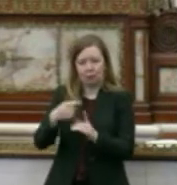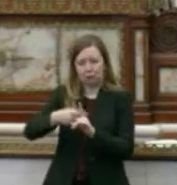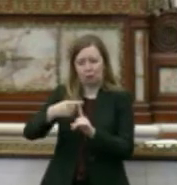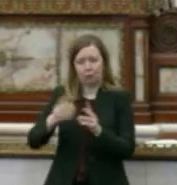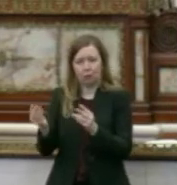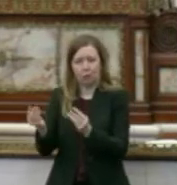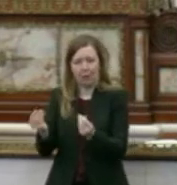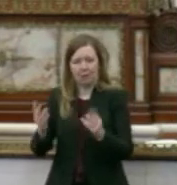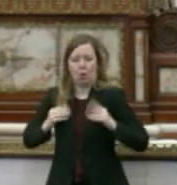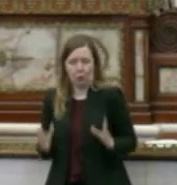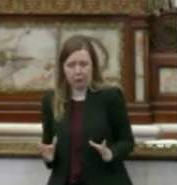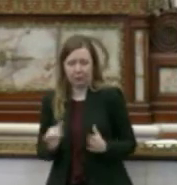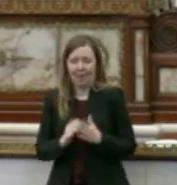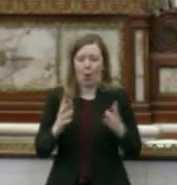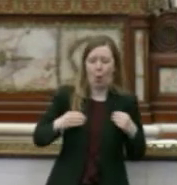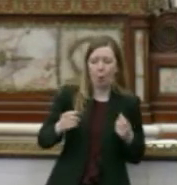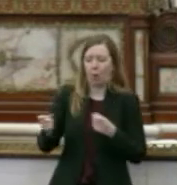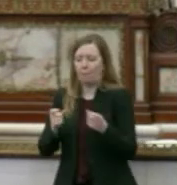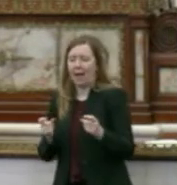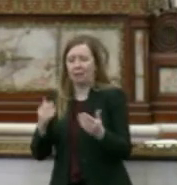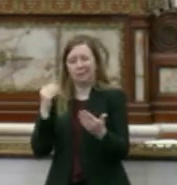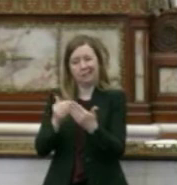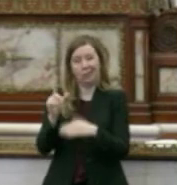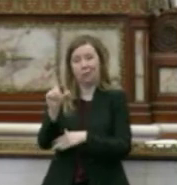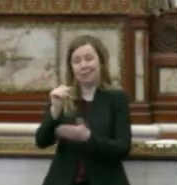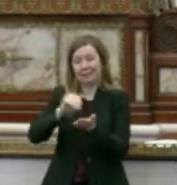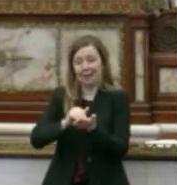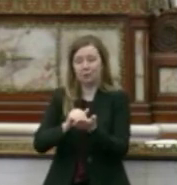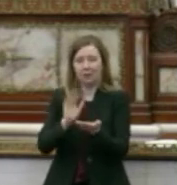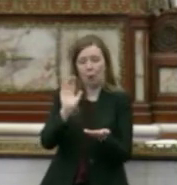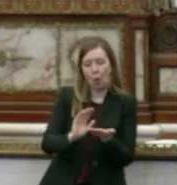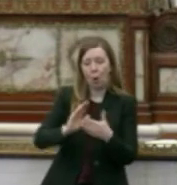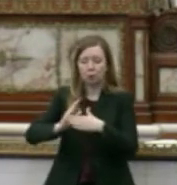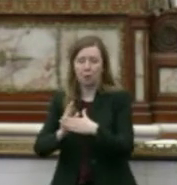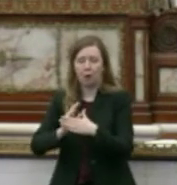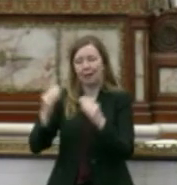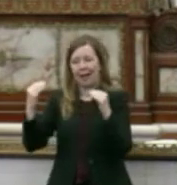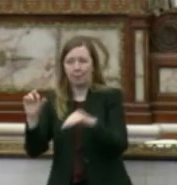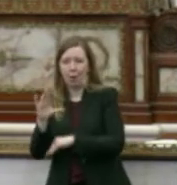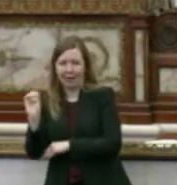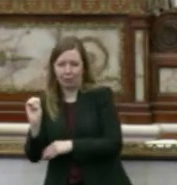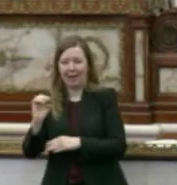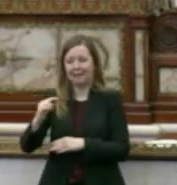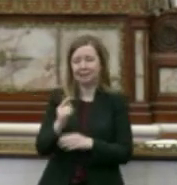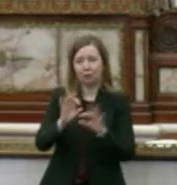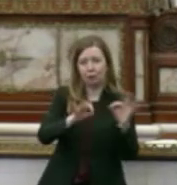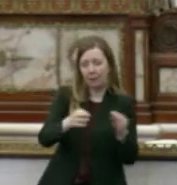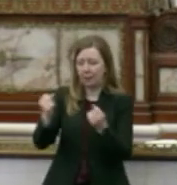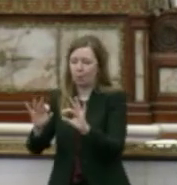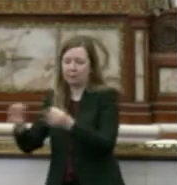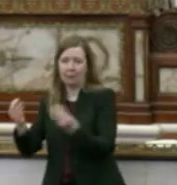owners that own or manage nearly 20,000 low to moderate and market rate single-family and